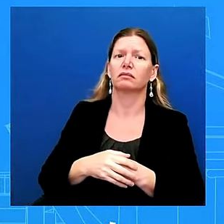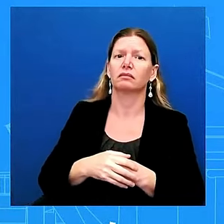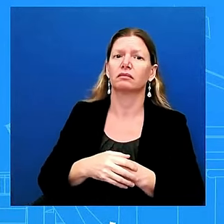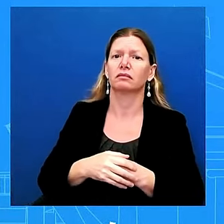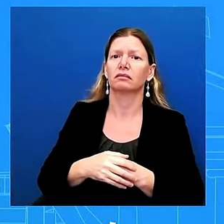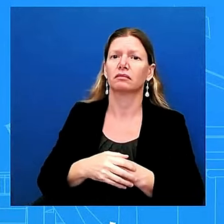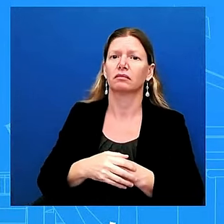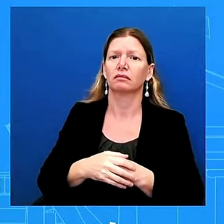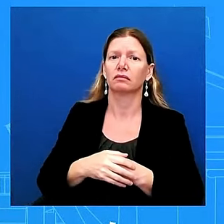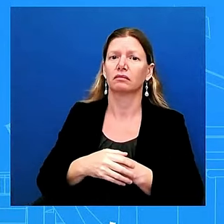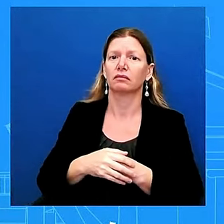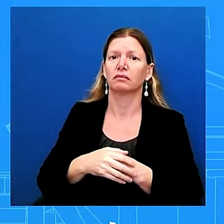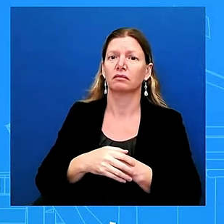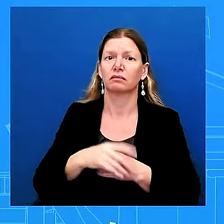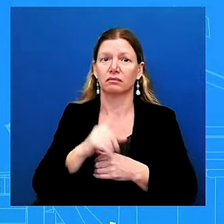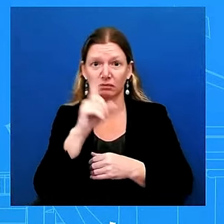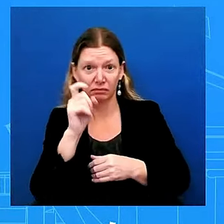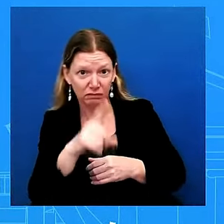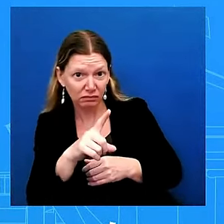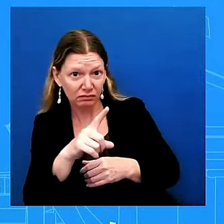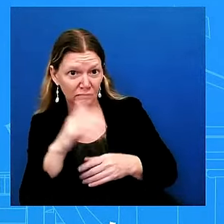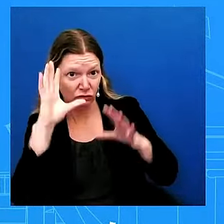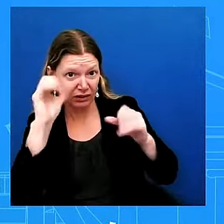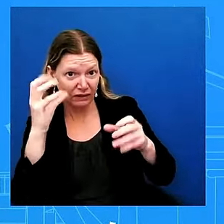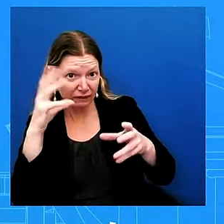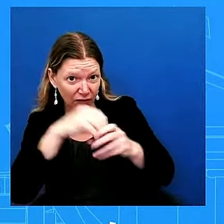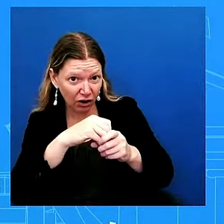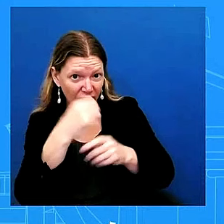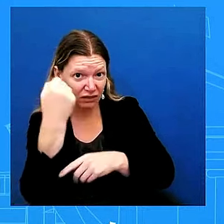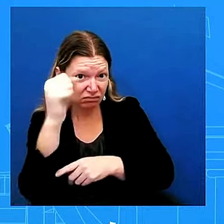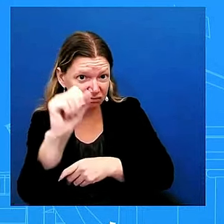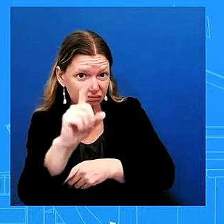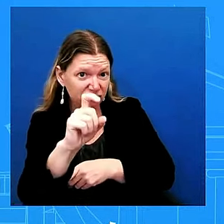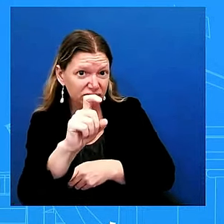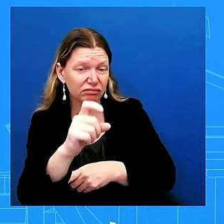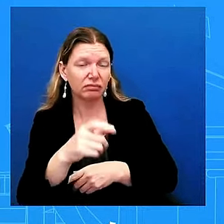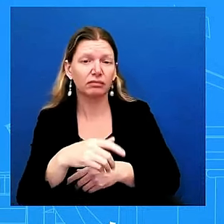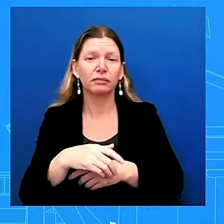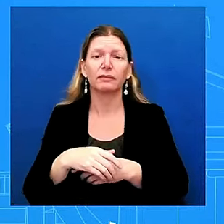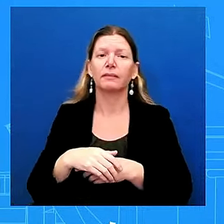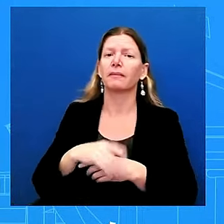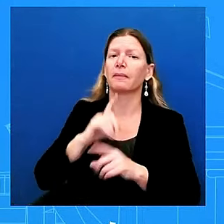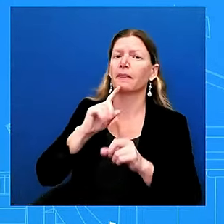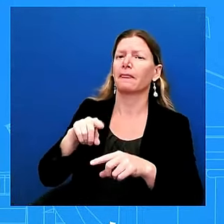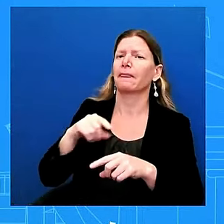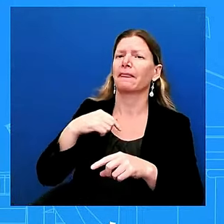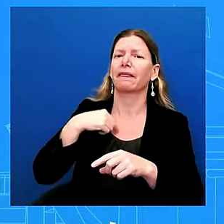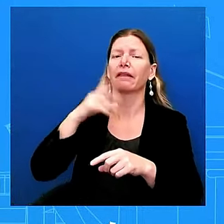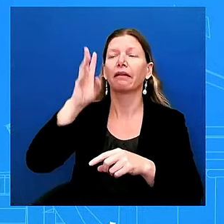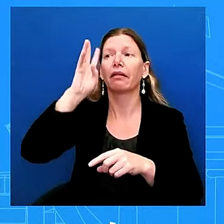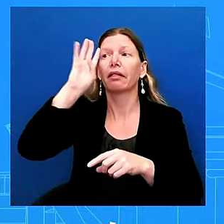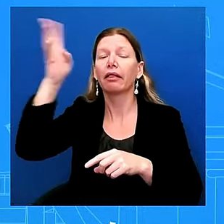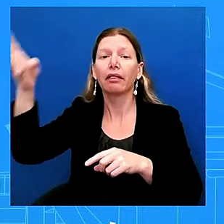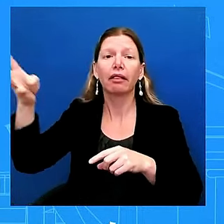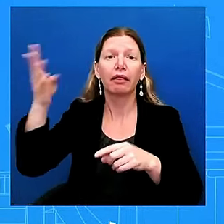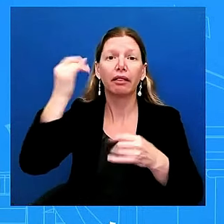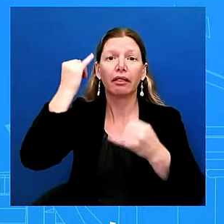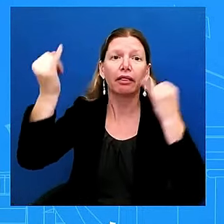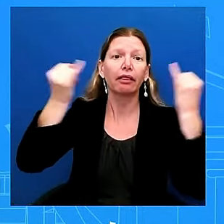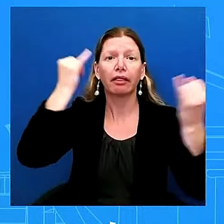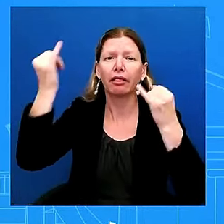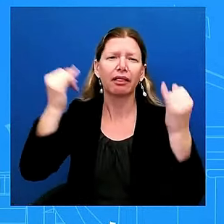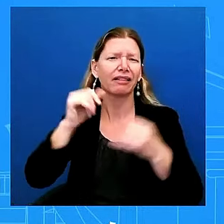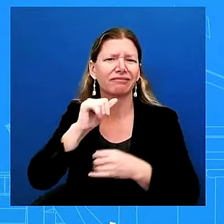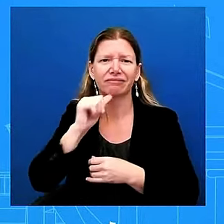believe that collective bargaining is is important here we've always said that uh we believe that both sides should come to the table uh in good faith